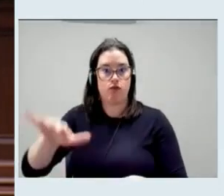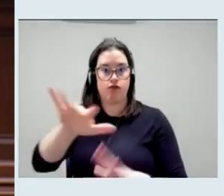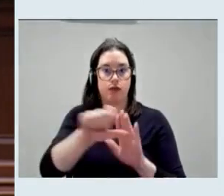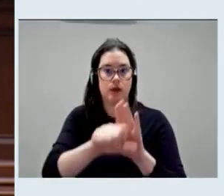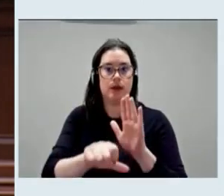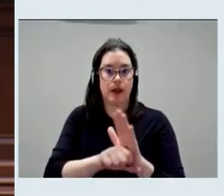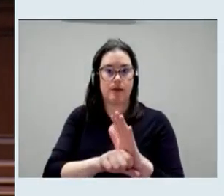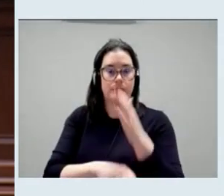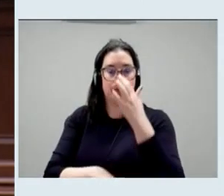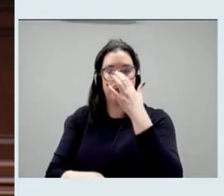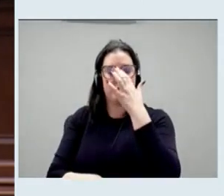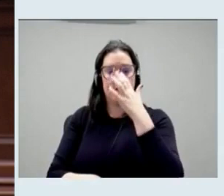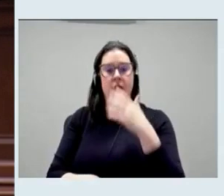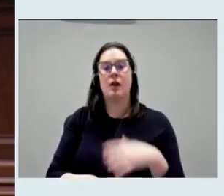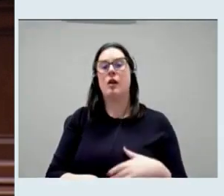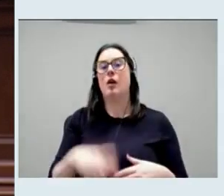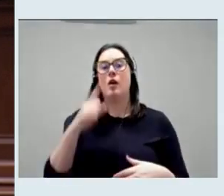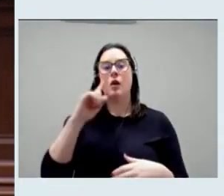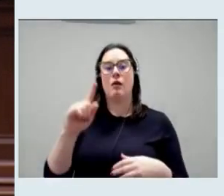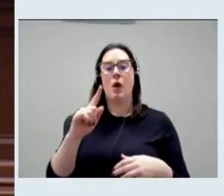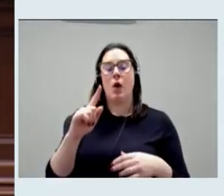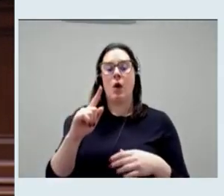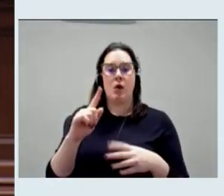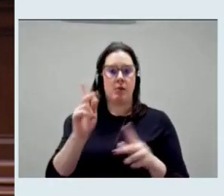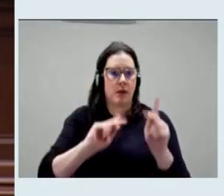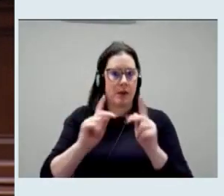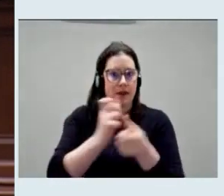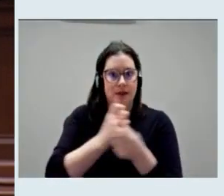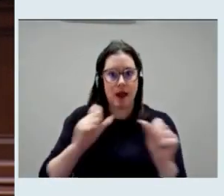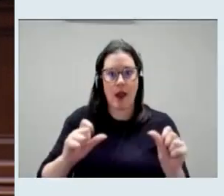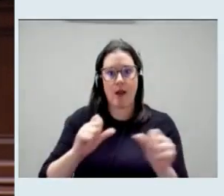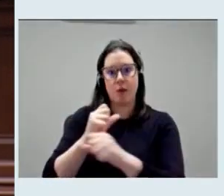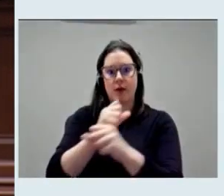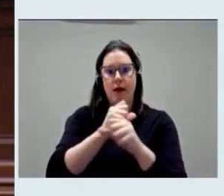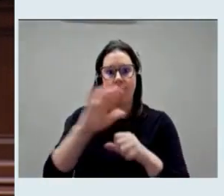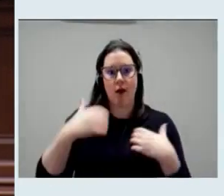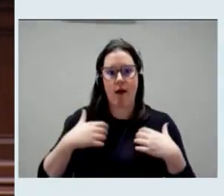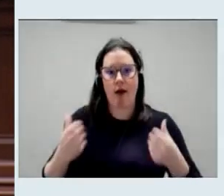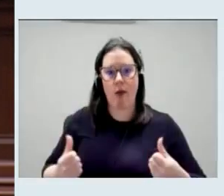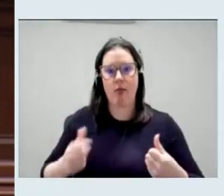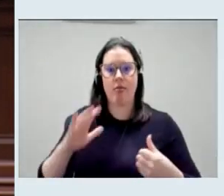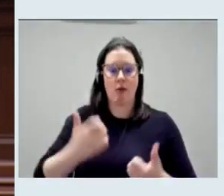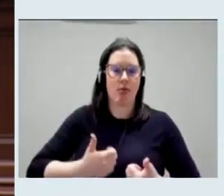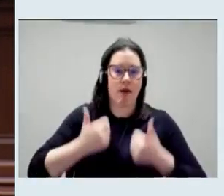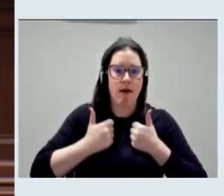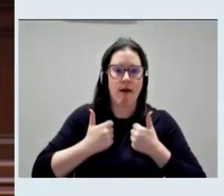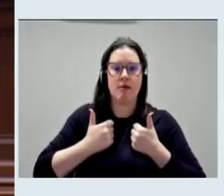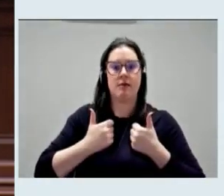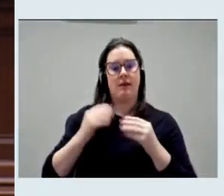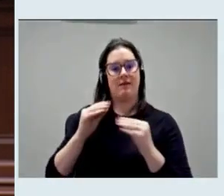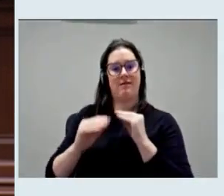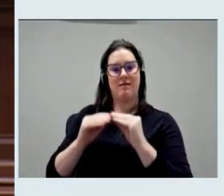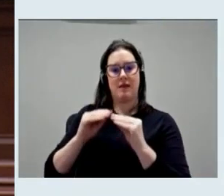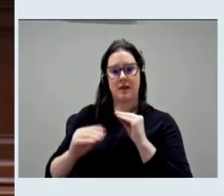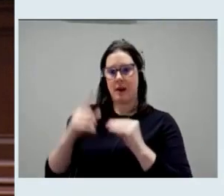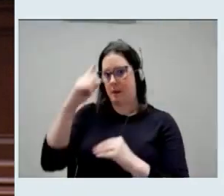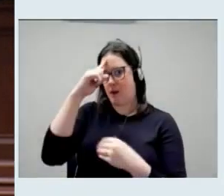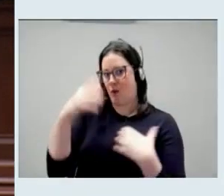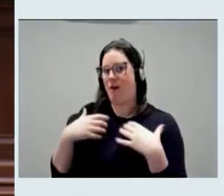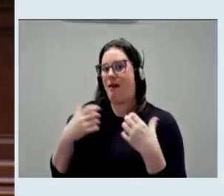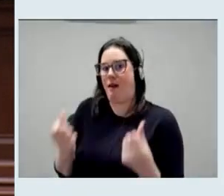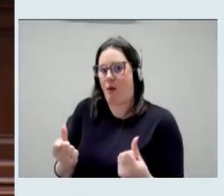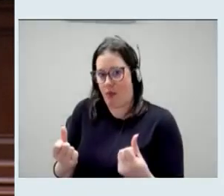When it comes to keeping people safe and protecting their well-being, fixing New York state's mental health care system